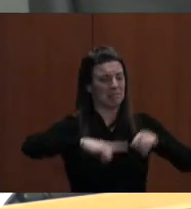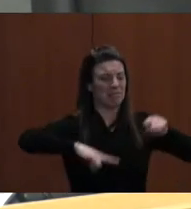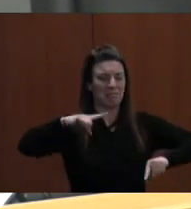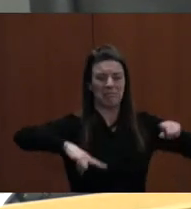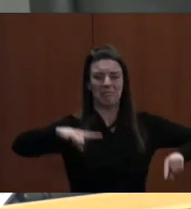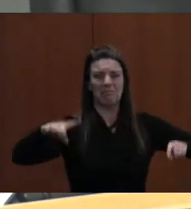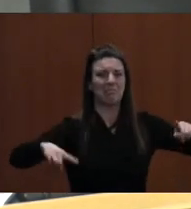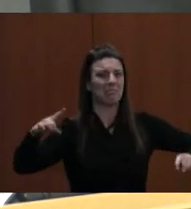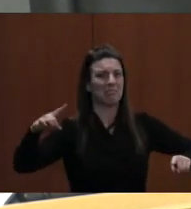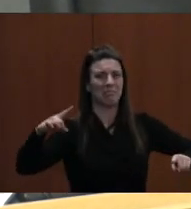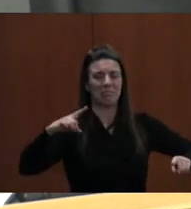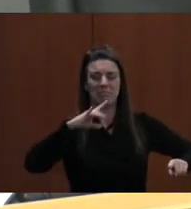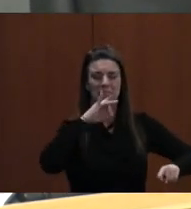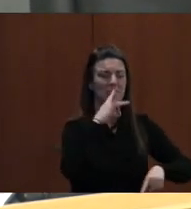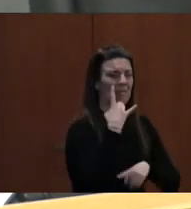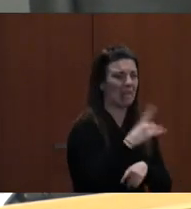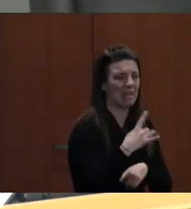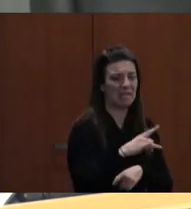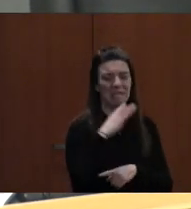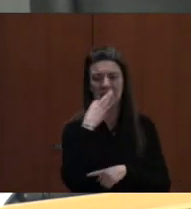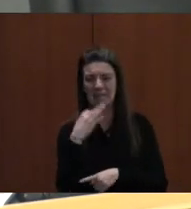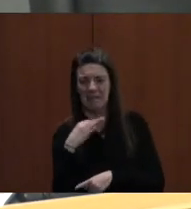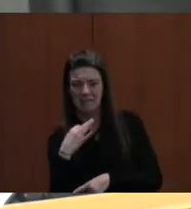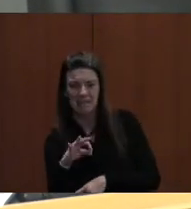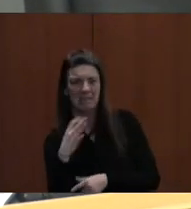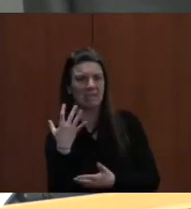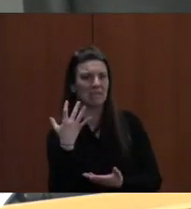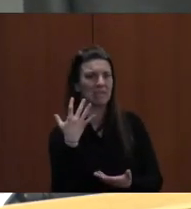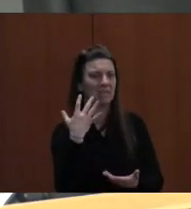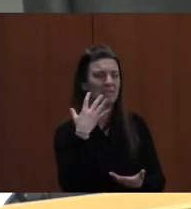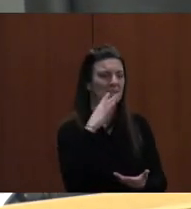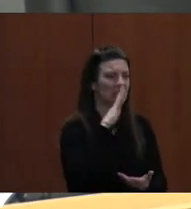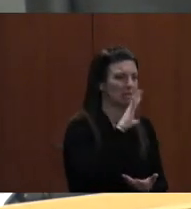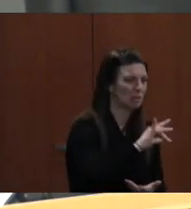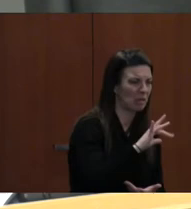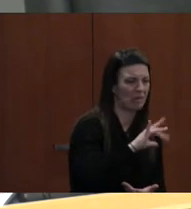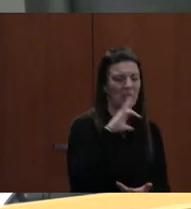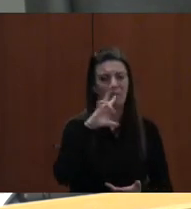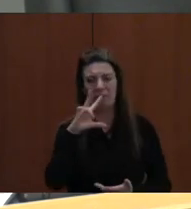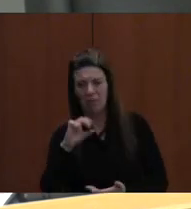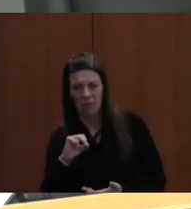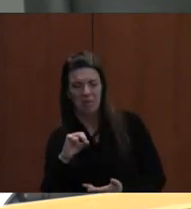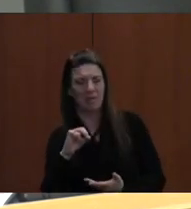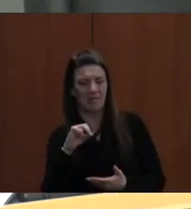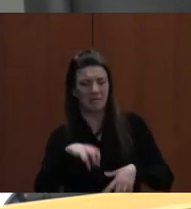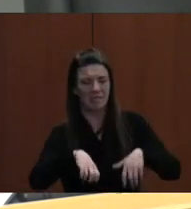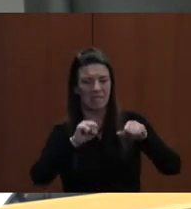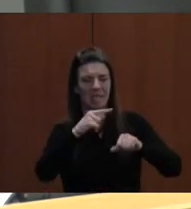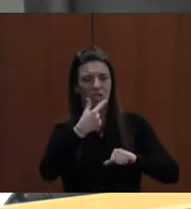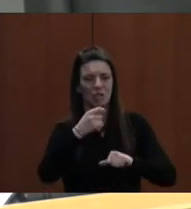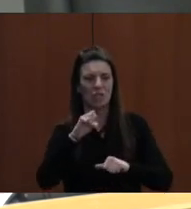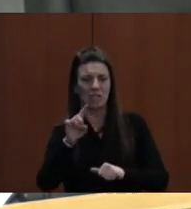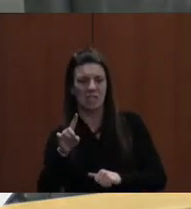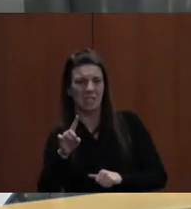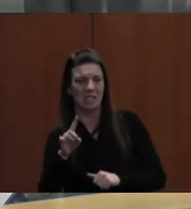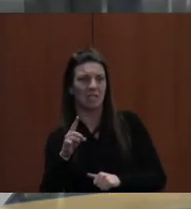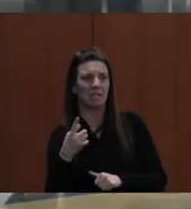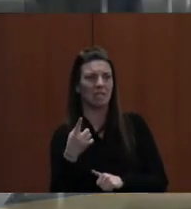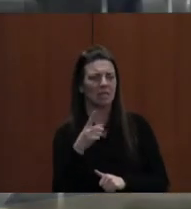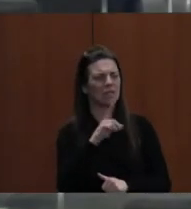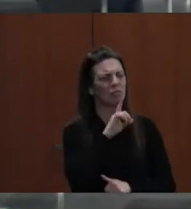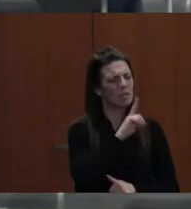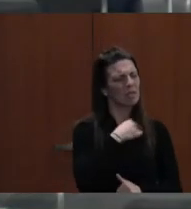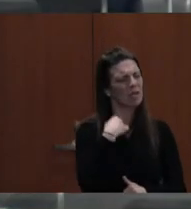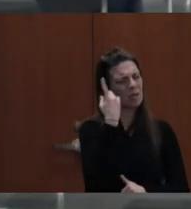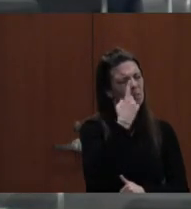you know, 18, 19-year-olds, as well as 25-year-olds, 30-year-olds getting their GED. They do longitudinal studies of graduate stuff that they used